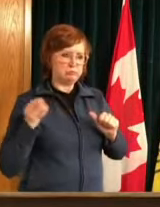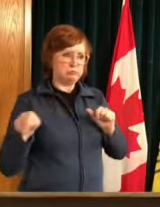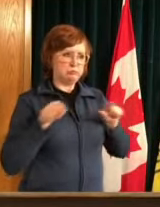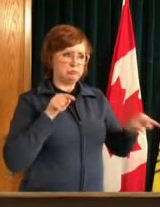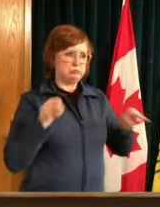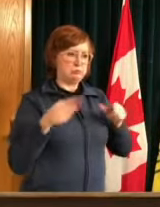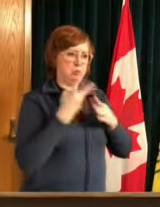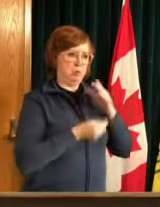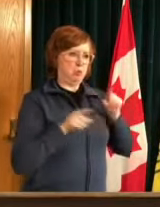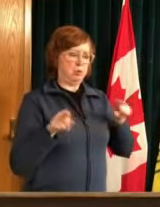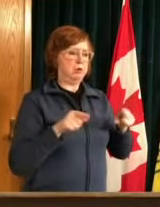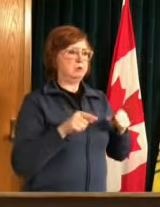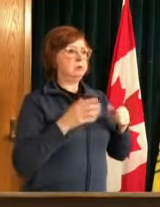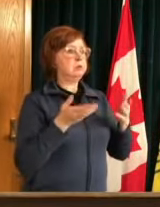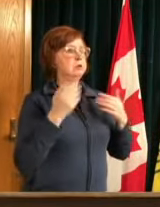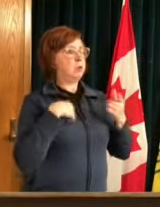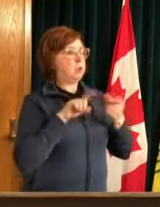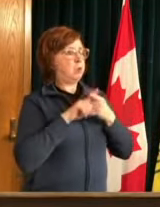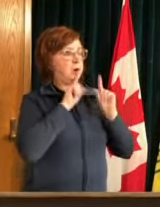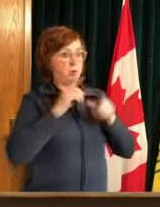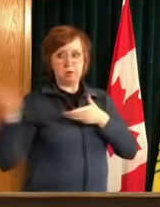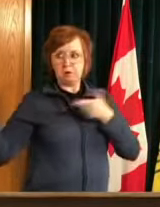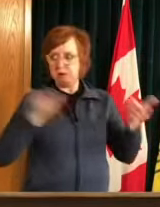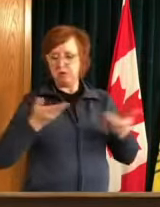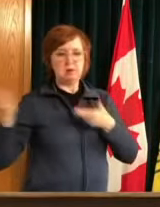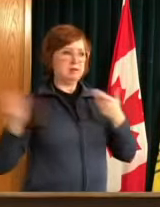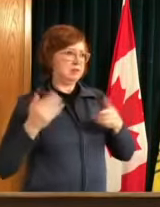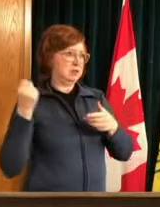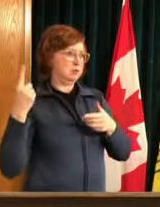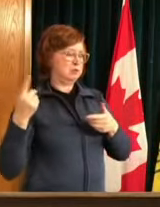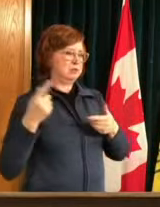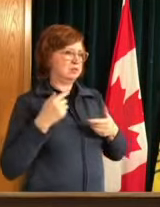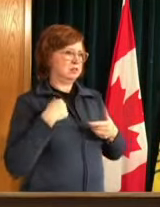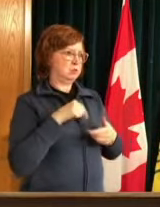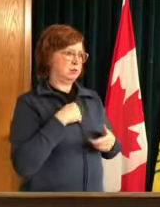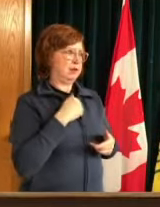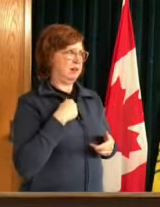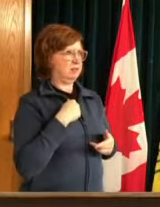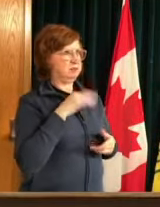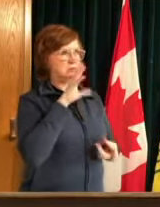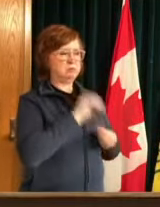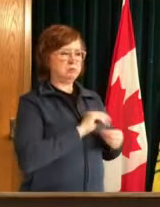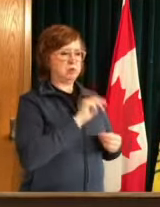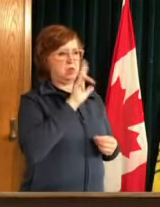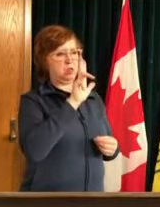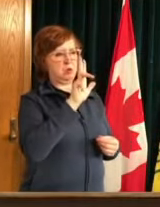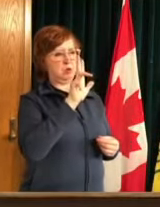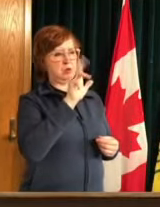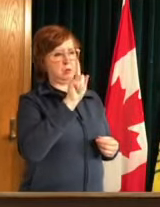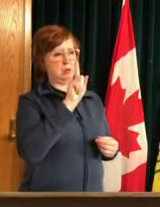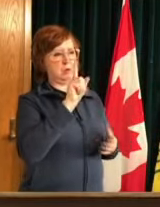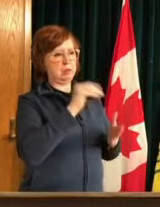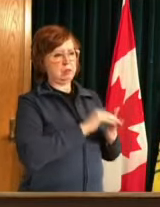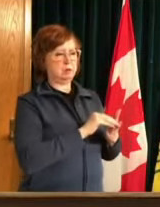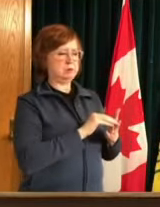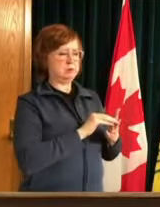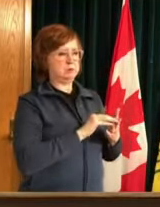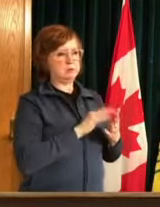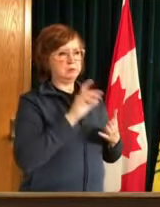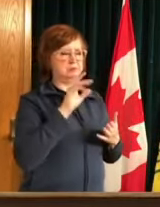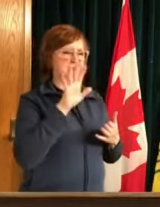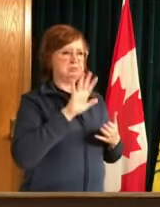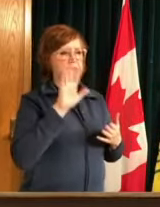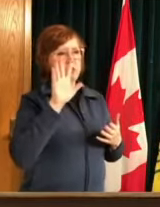course of the the next couple of weeks given that we're only receiving about 31 or 32 000 vaccines uh here um this week